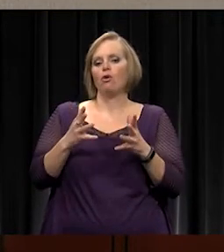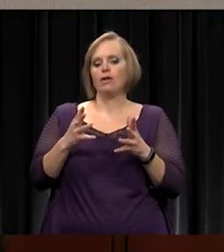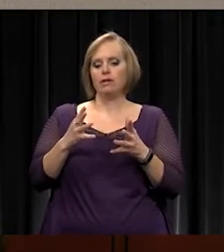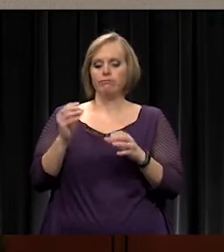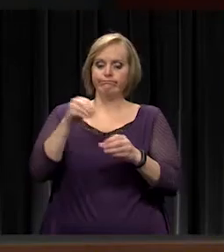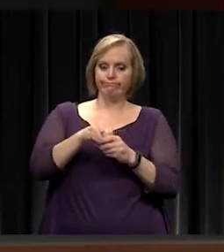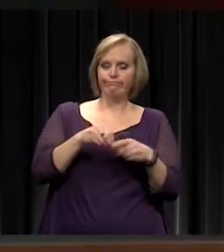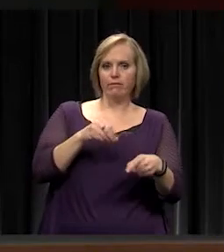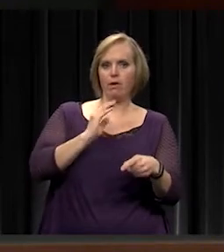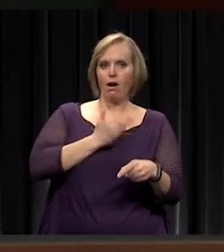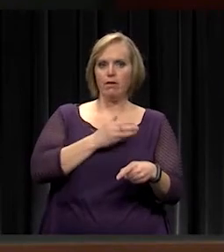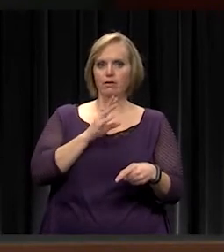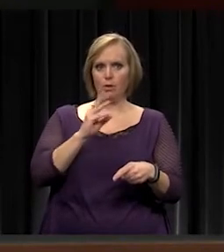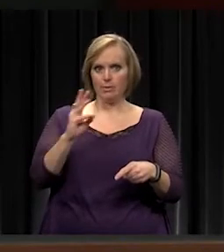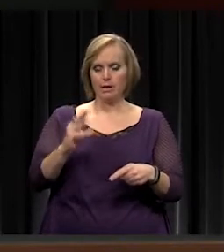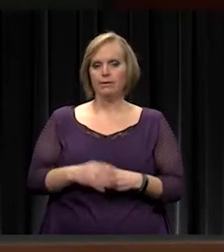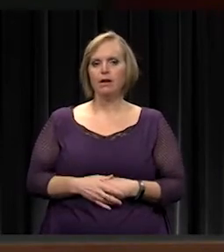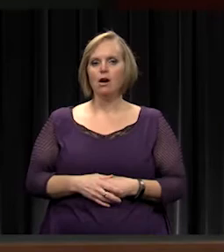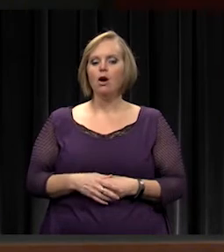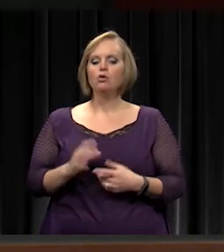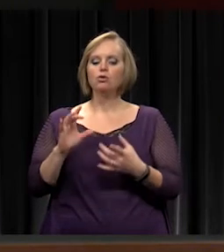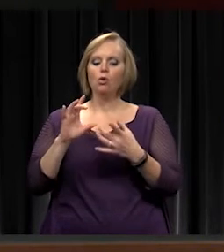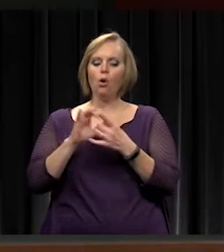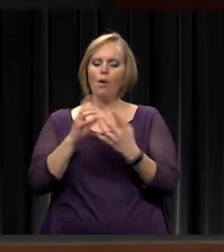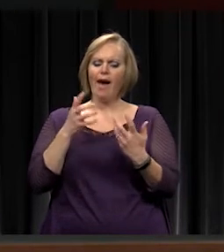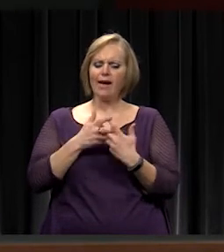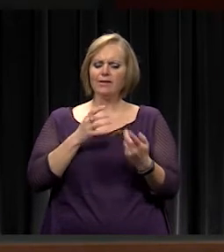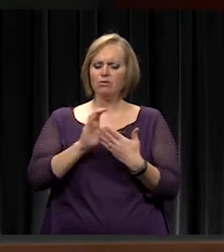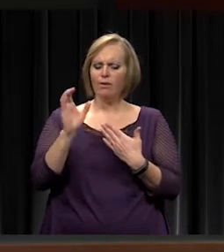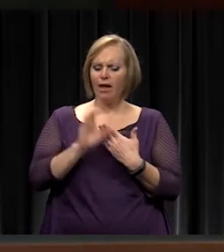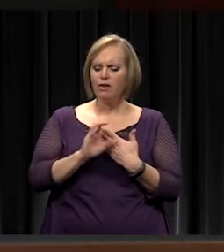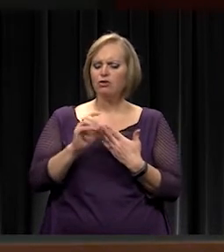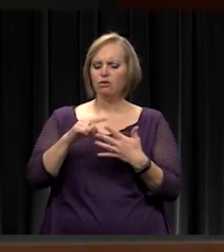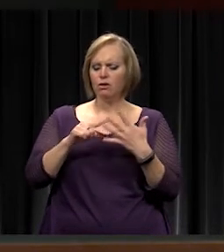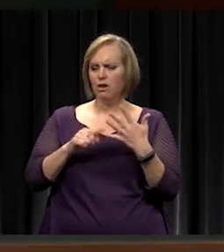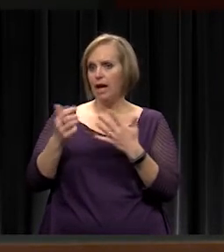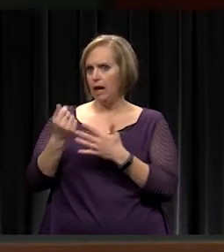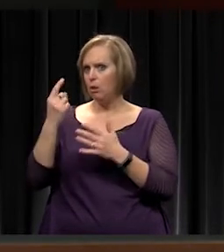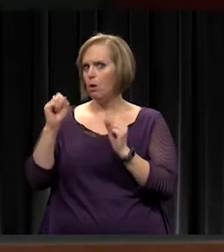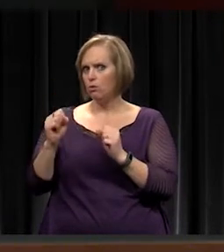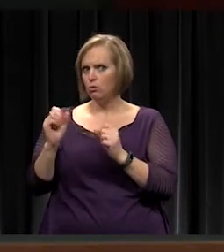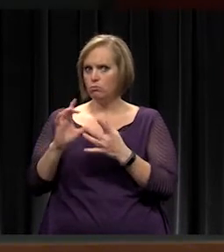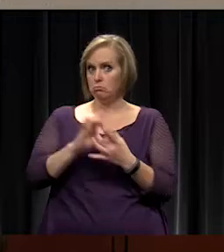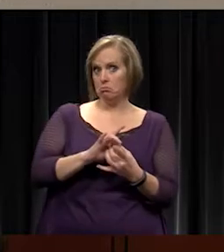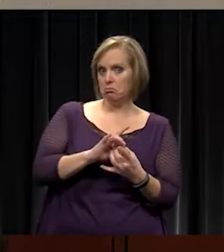So access to calendars and things like that, anyone could? Mm-hmm. Okay. Yep.